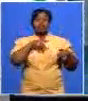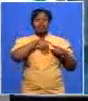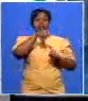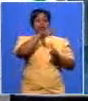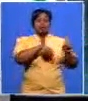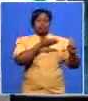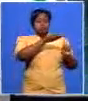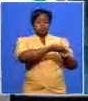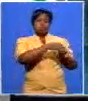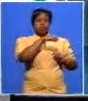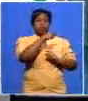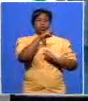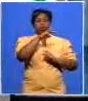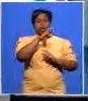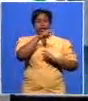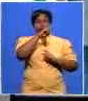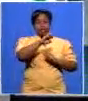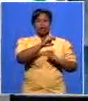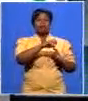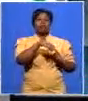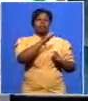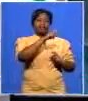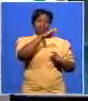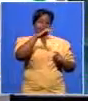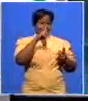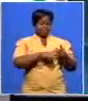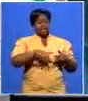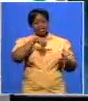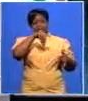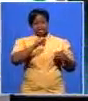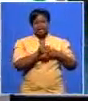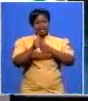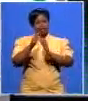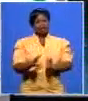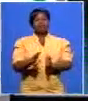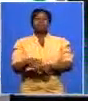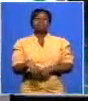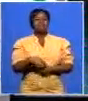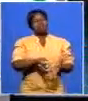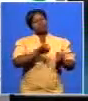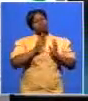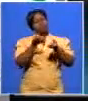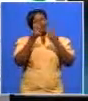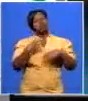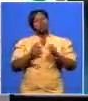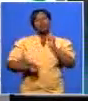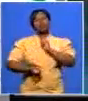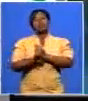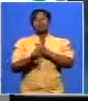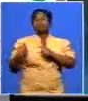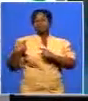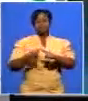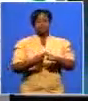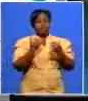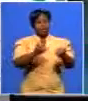secretary general of the ANC here and helen zilla also leader of the da giving her responses to their performance thus far let's just